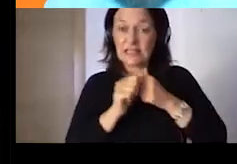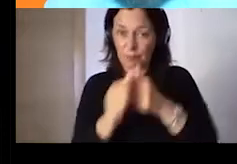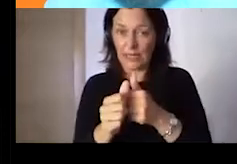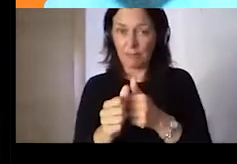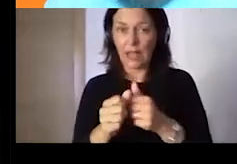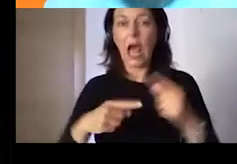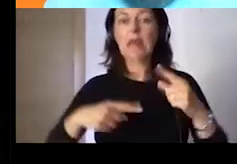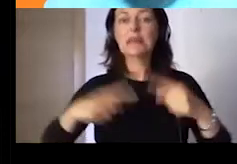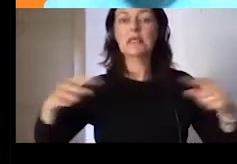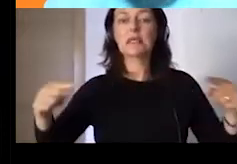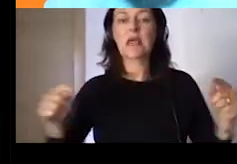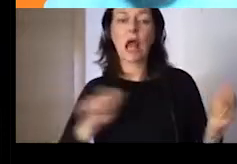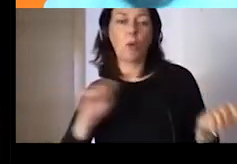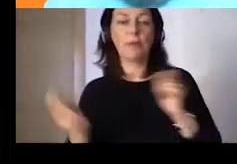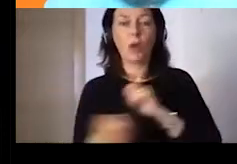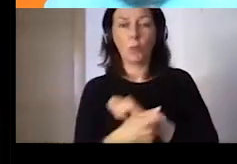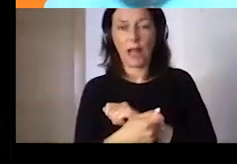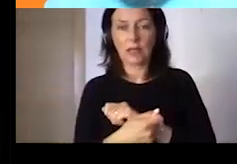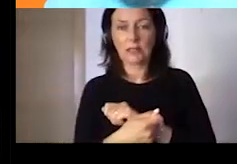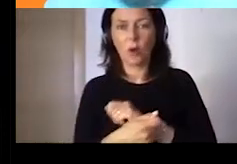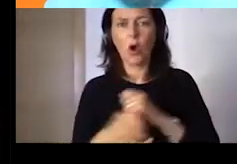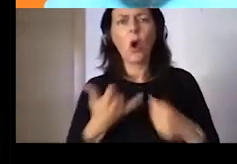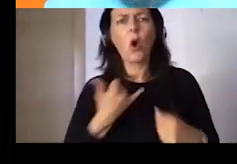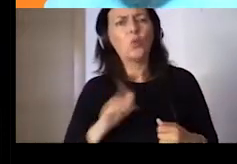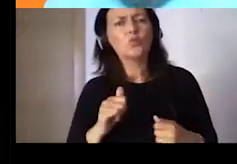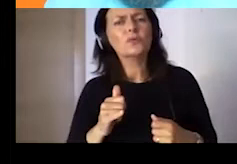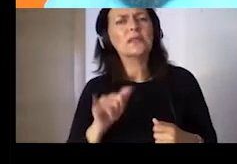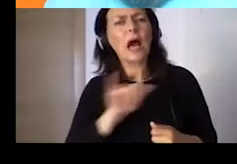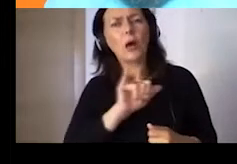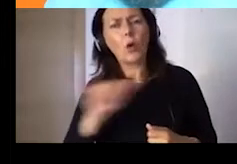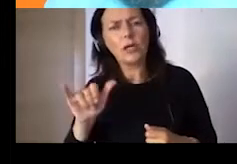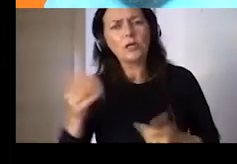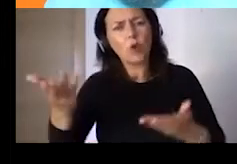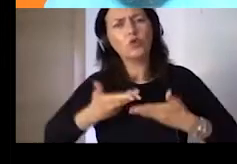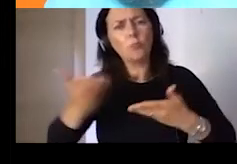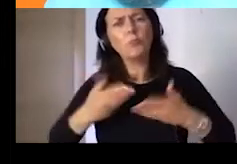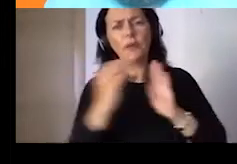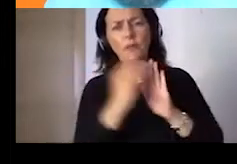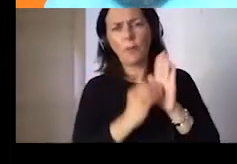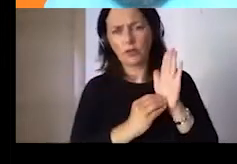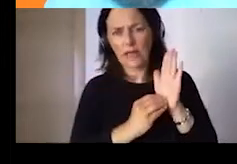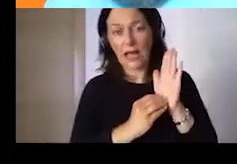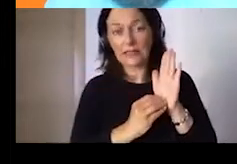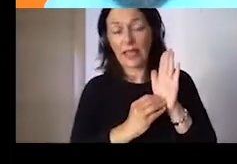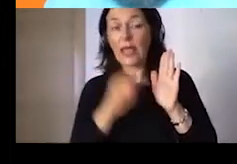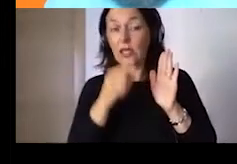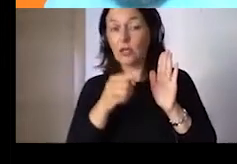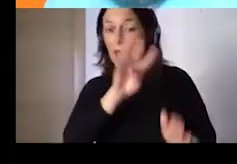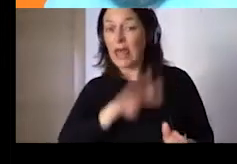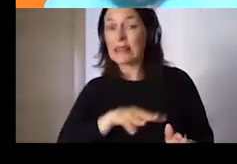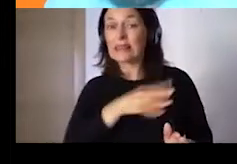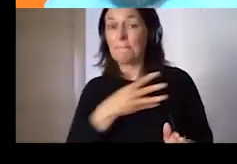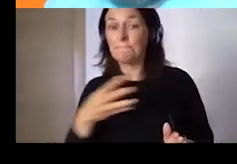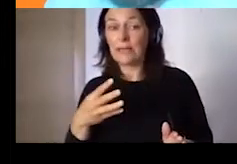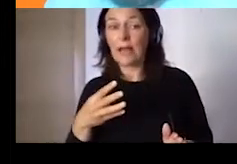Commission. And on this first chart, you can see how the index is composed. There are